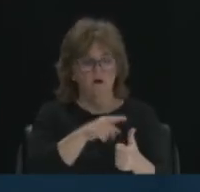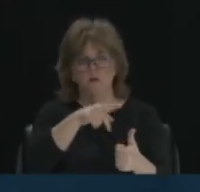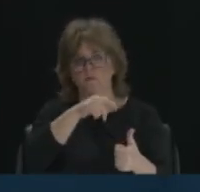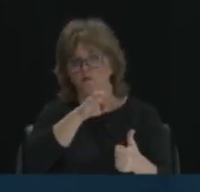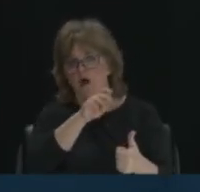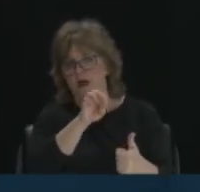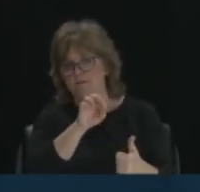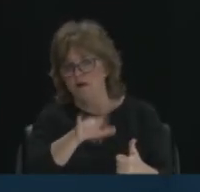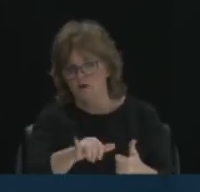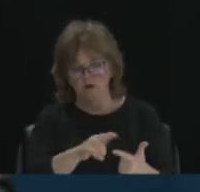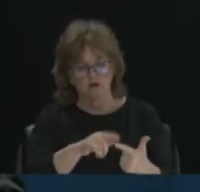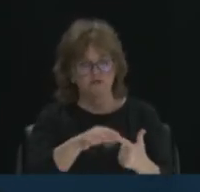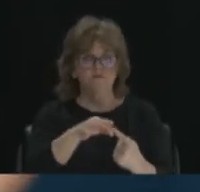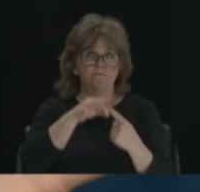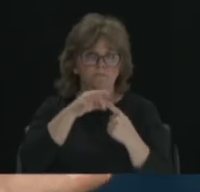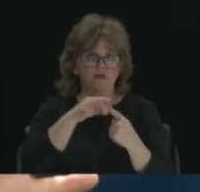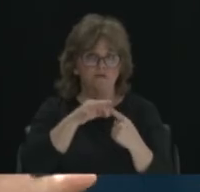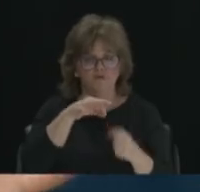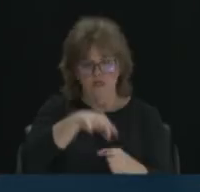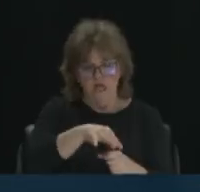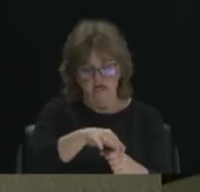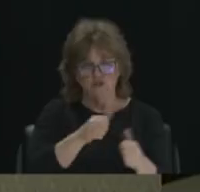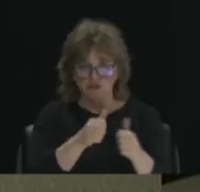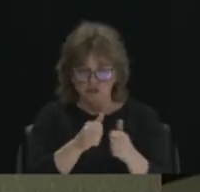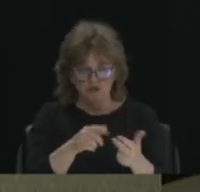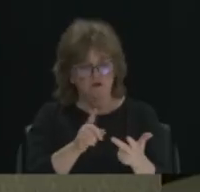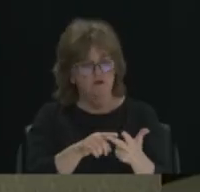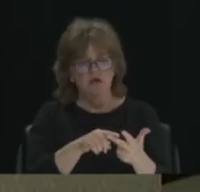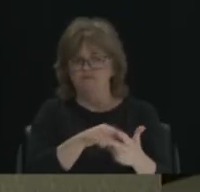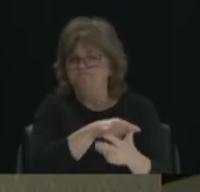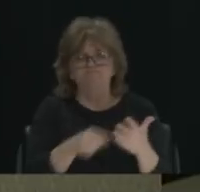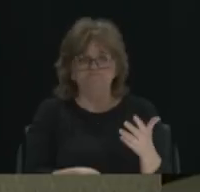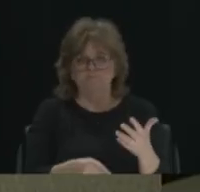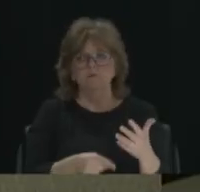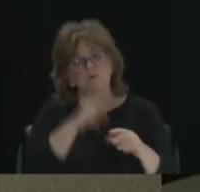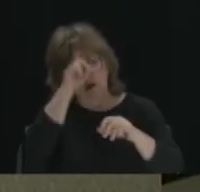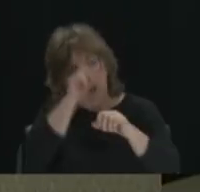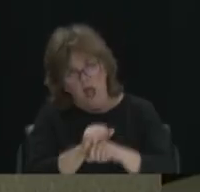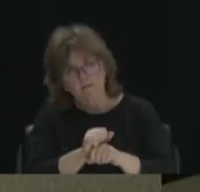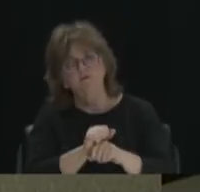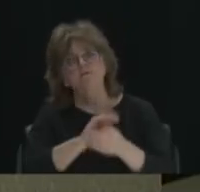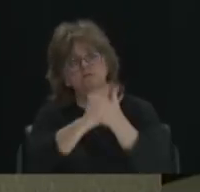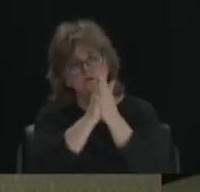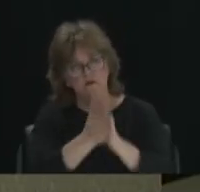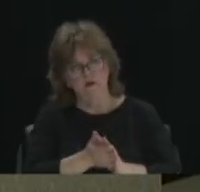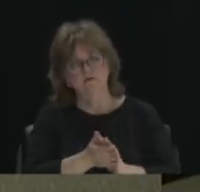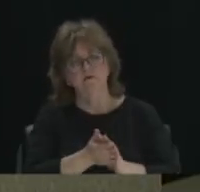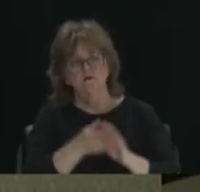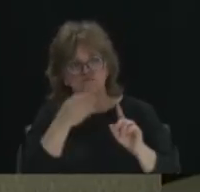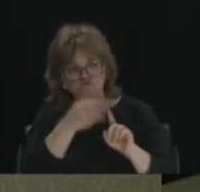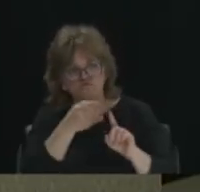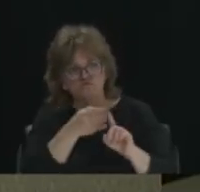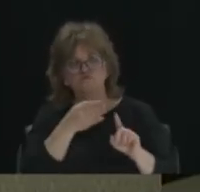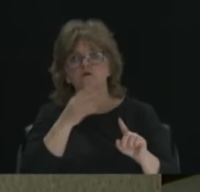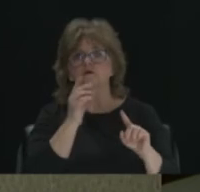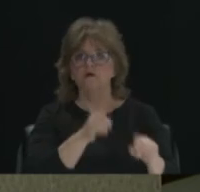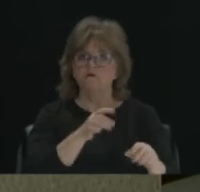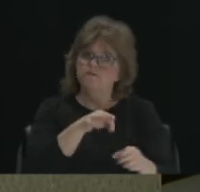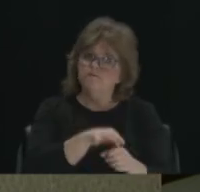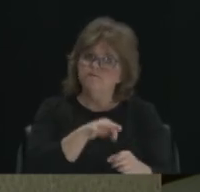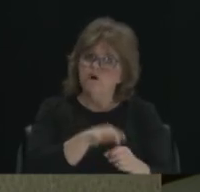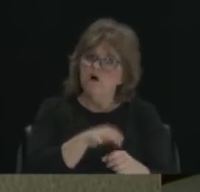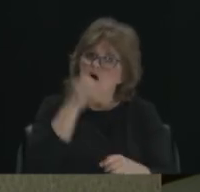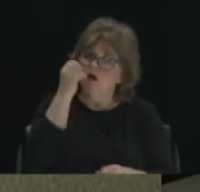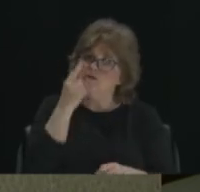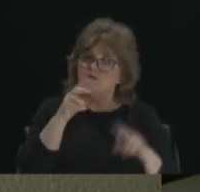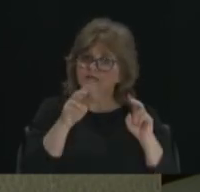general elections, whatever election is, make it a habit to go to the polls and vote. Understand the issues.